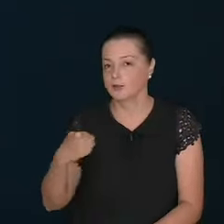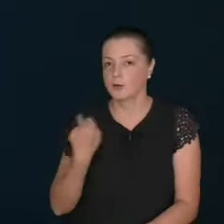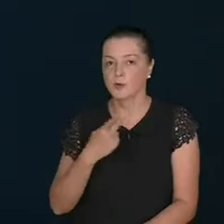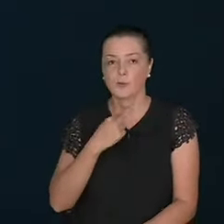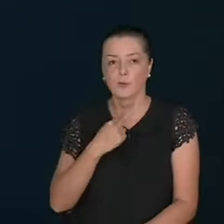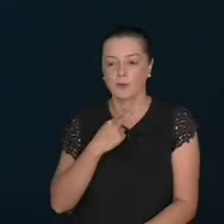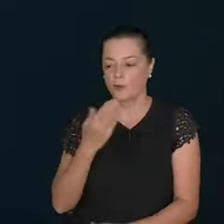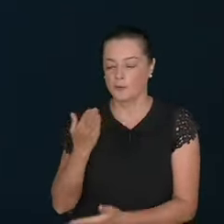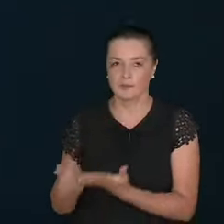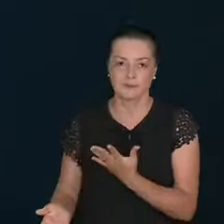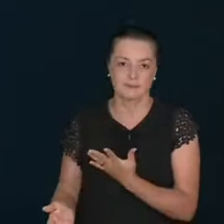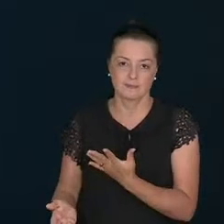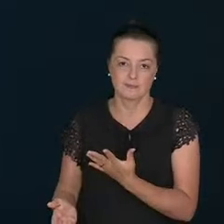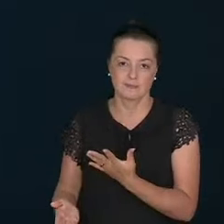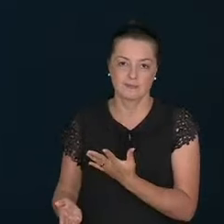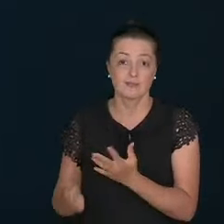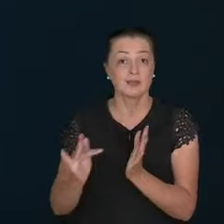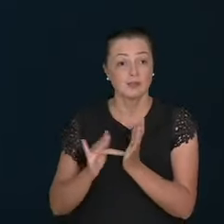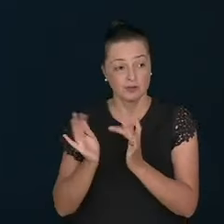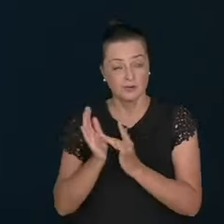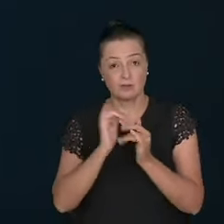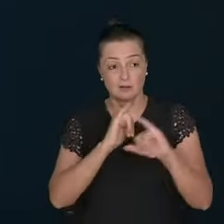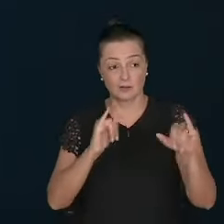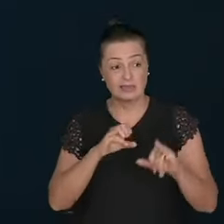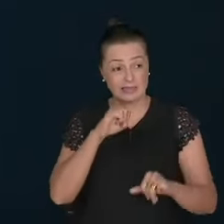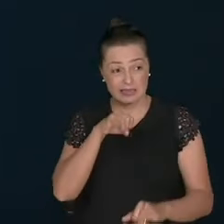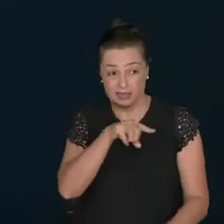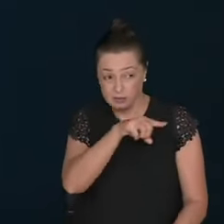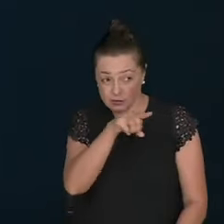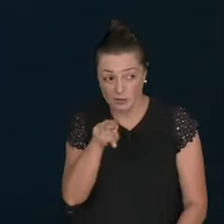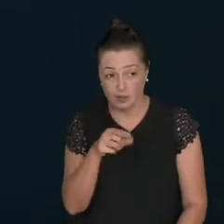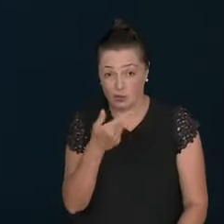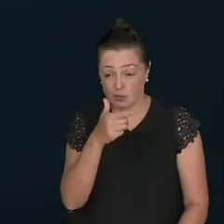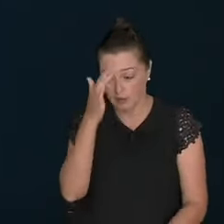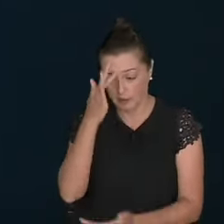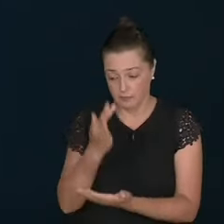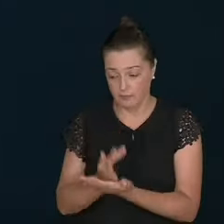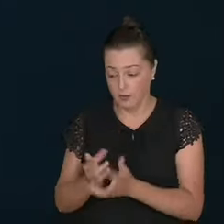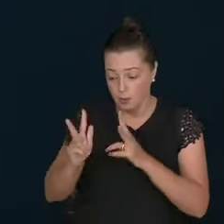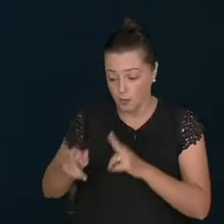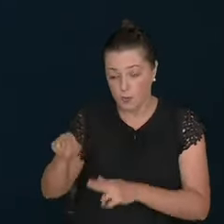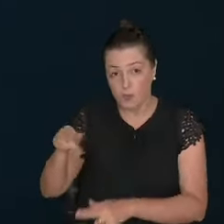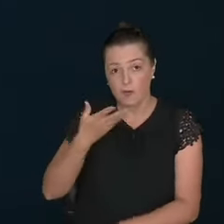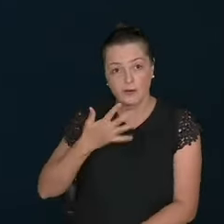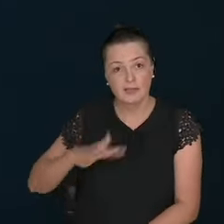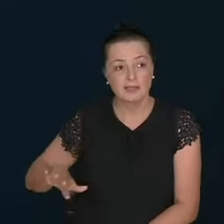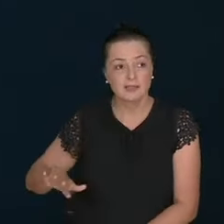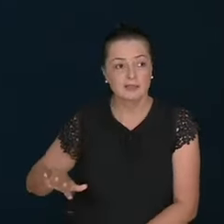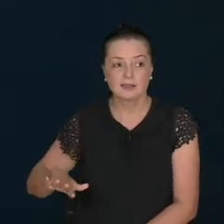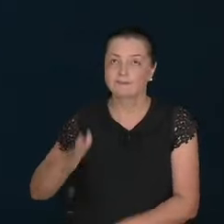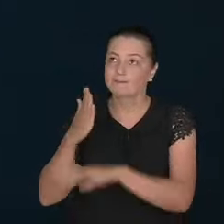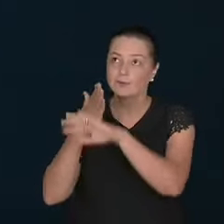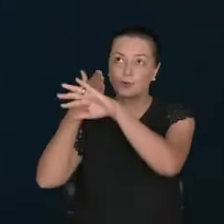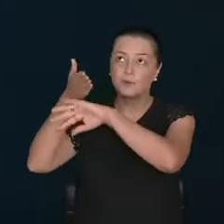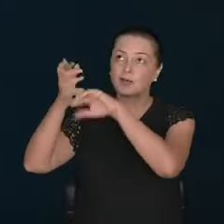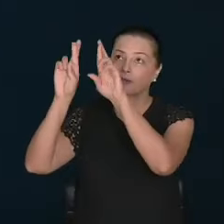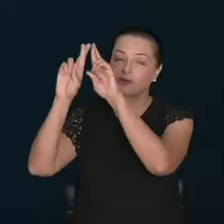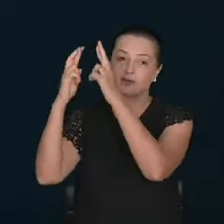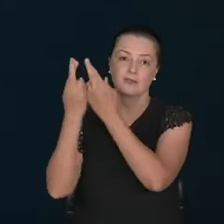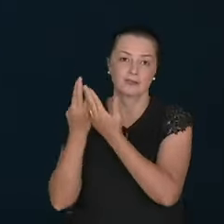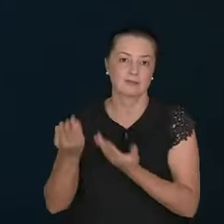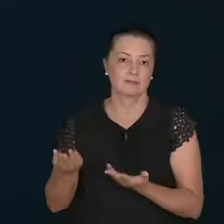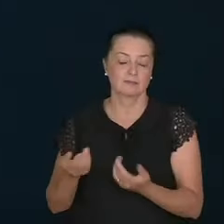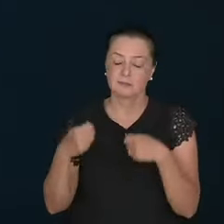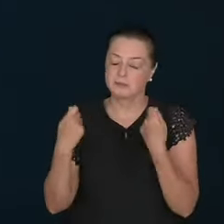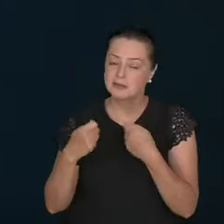faith. So. We don't enter. The kingdom. Of heaven. So. It doesn't matter. The time. Of the church. The time.